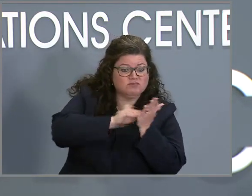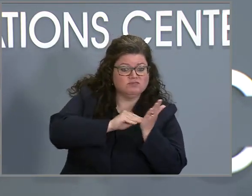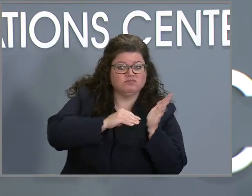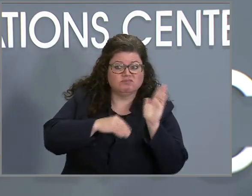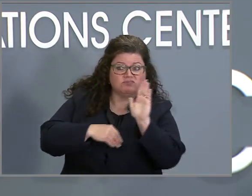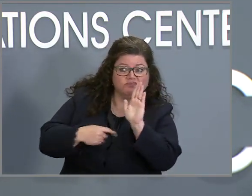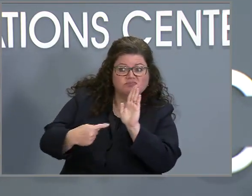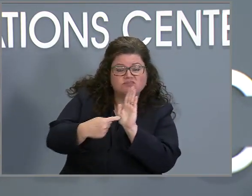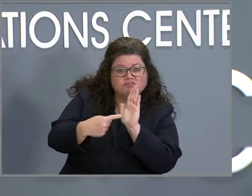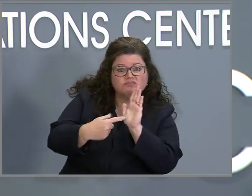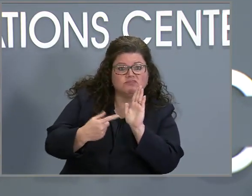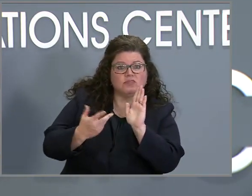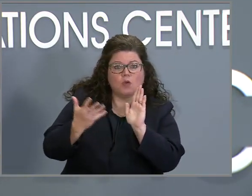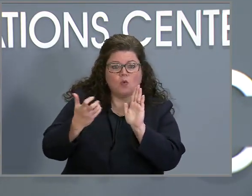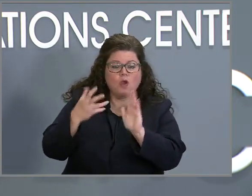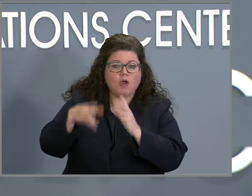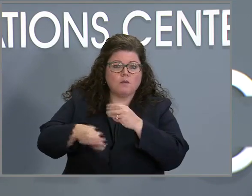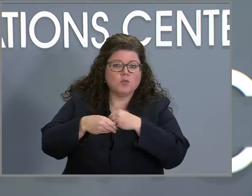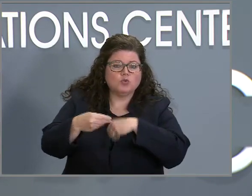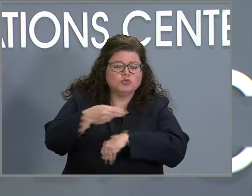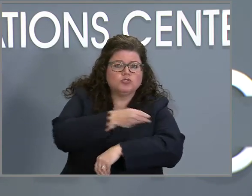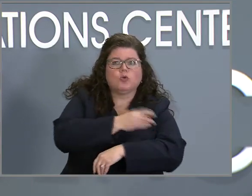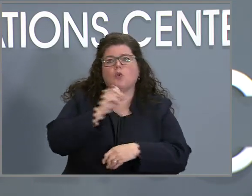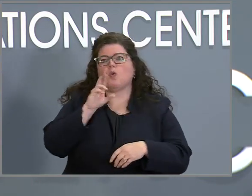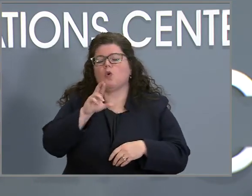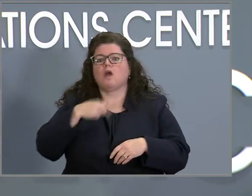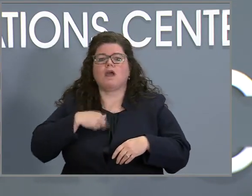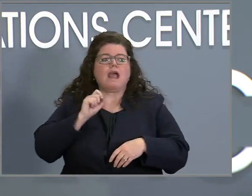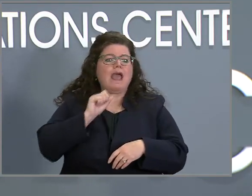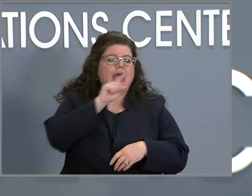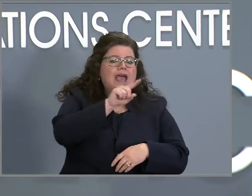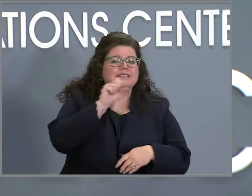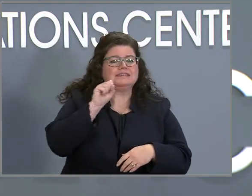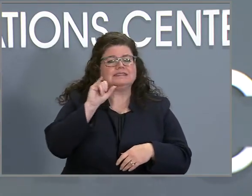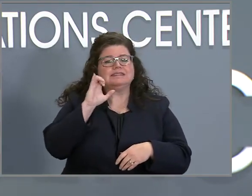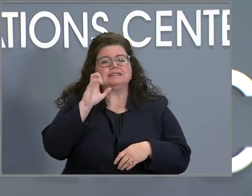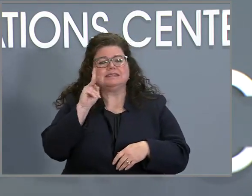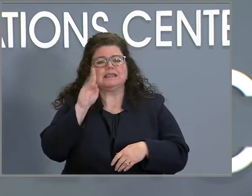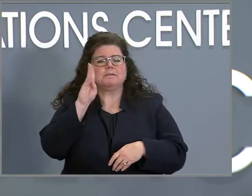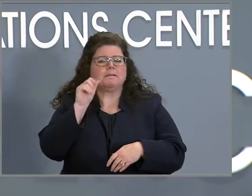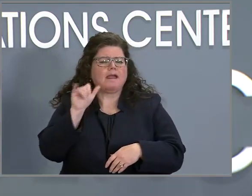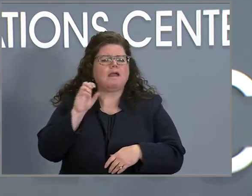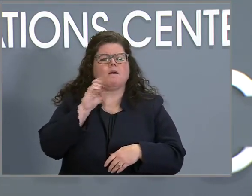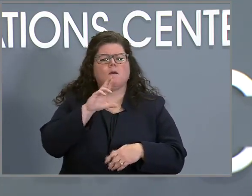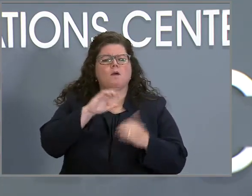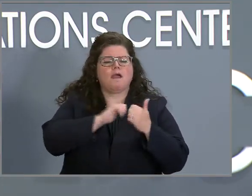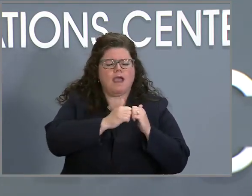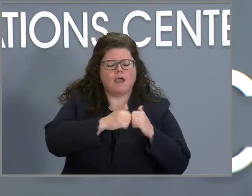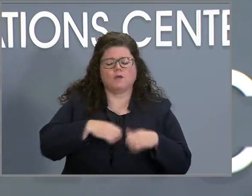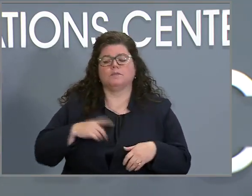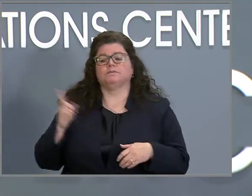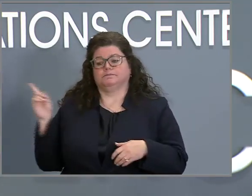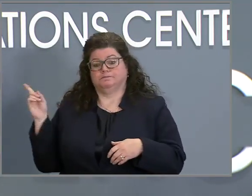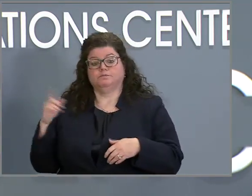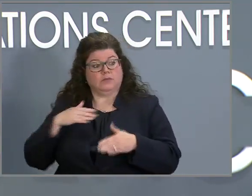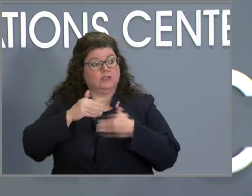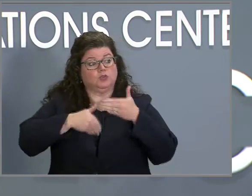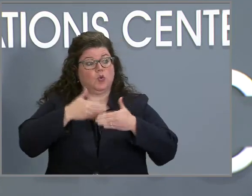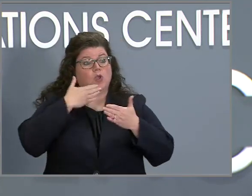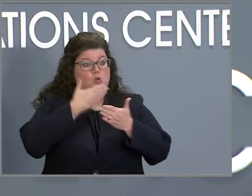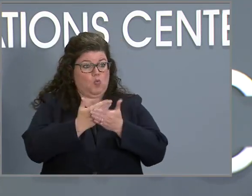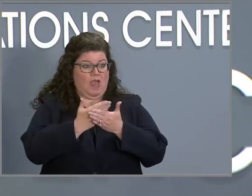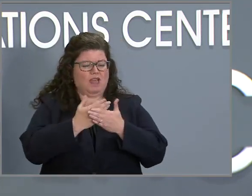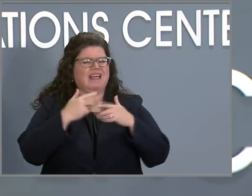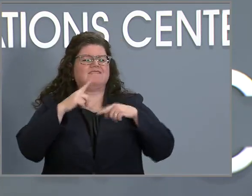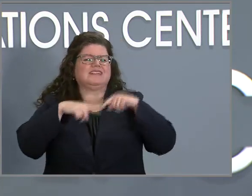sick bay? Do they have to, how is that, how is that process going? Um, it's going well. They can do it through a